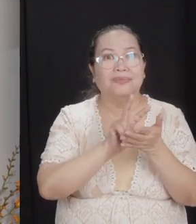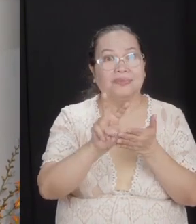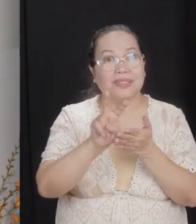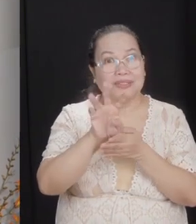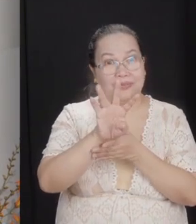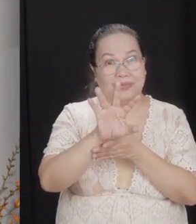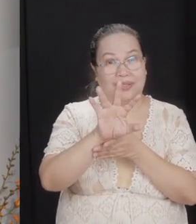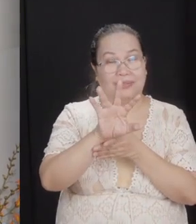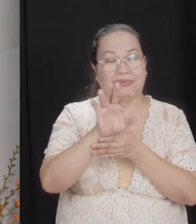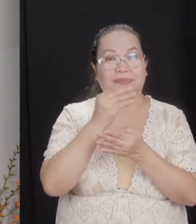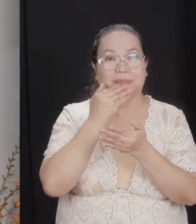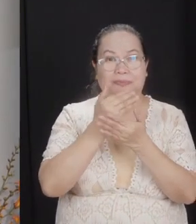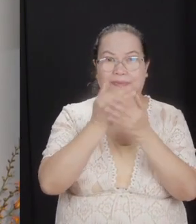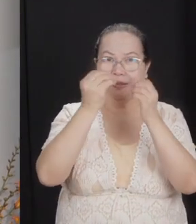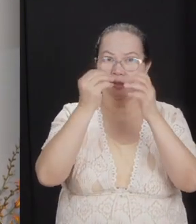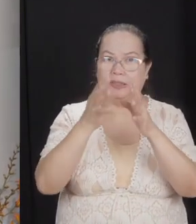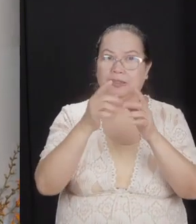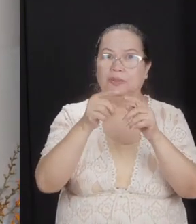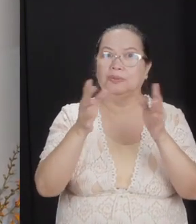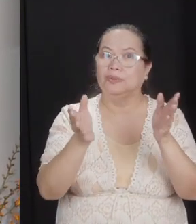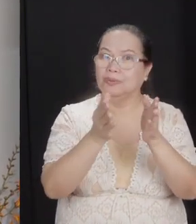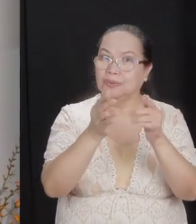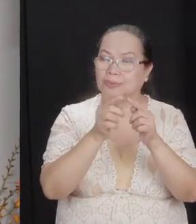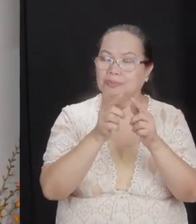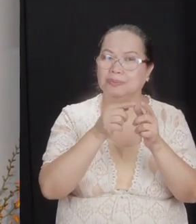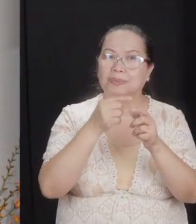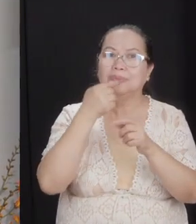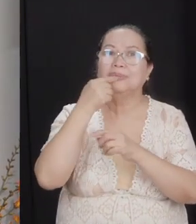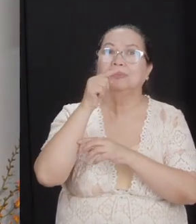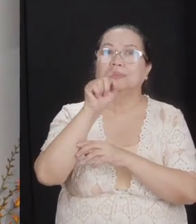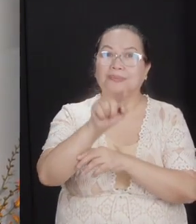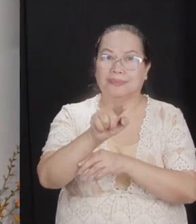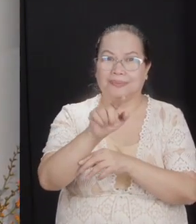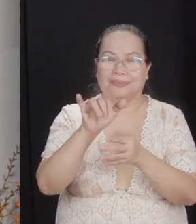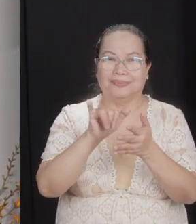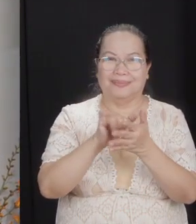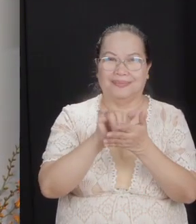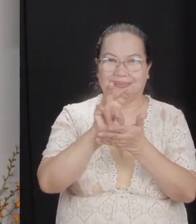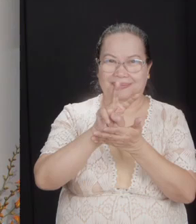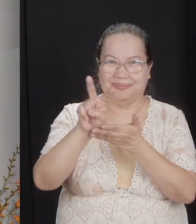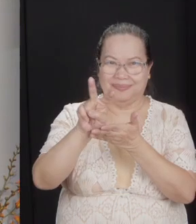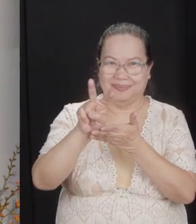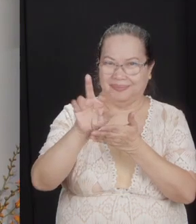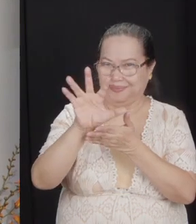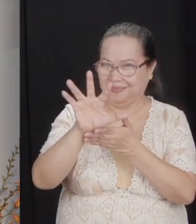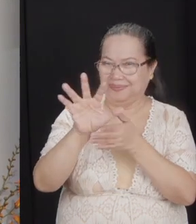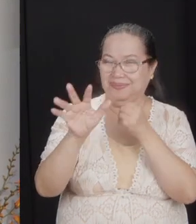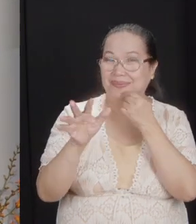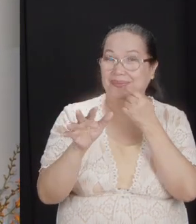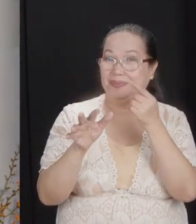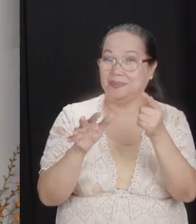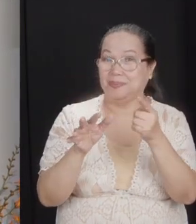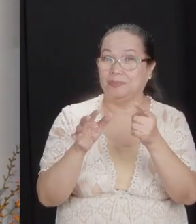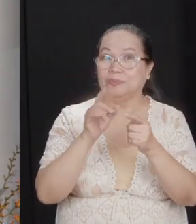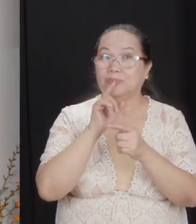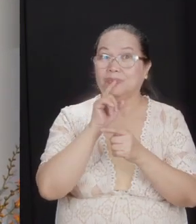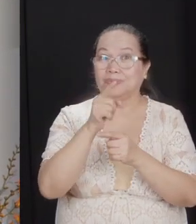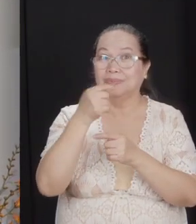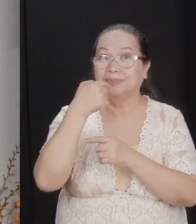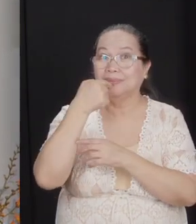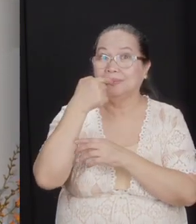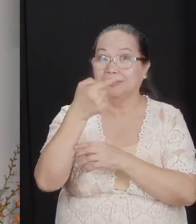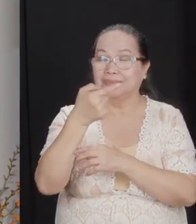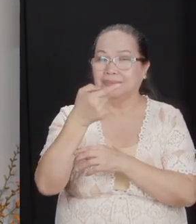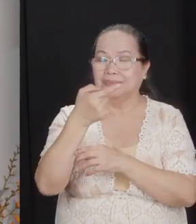This is a good teacher. You commend them, and then you command them. Verse 5, I'll summarize it. He's actually saying,